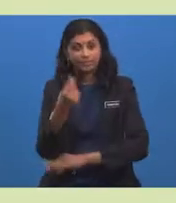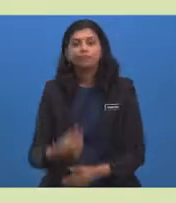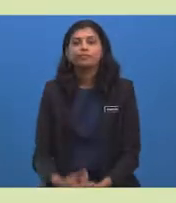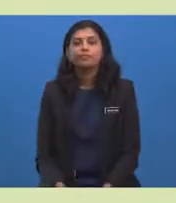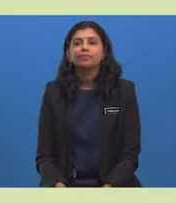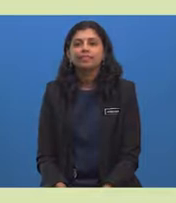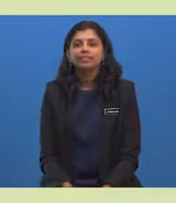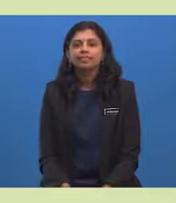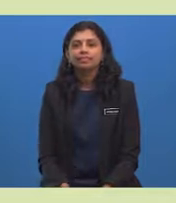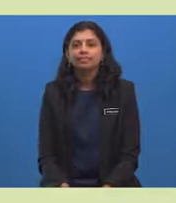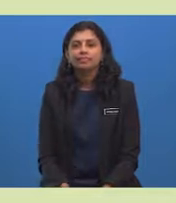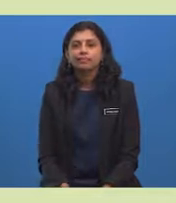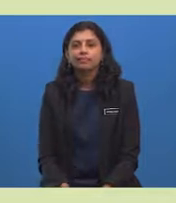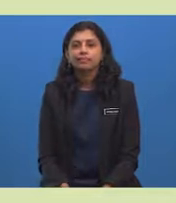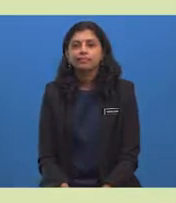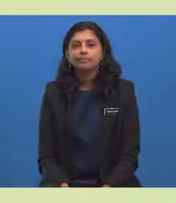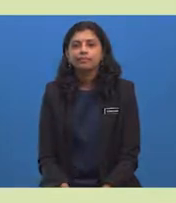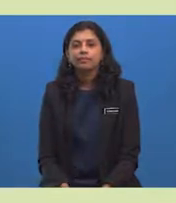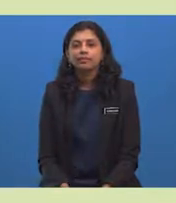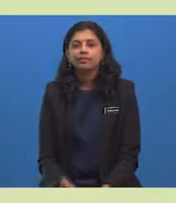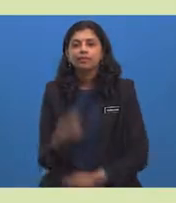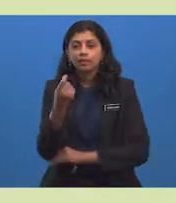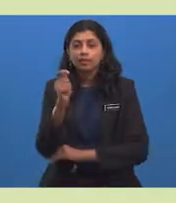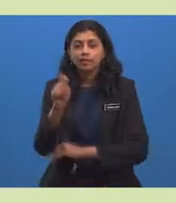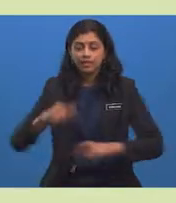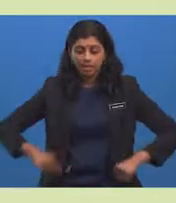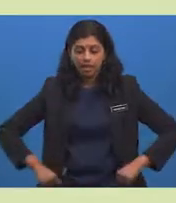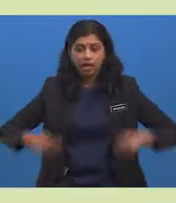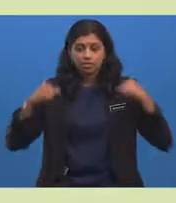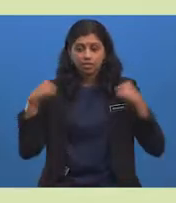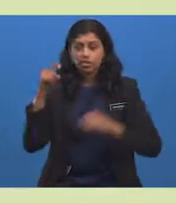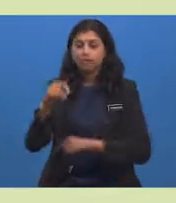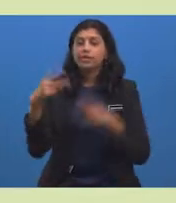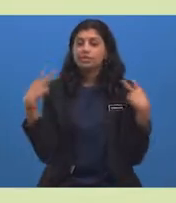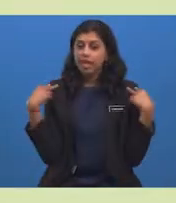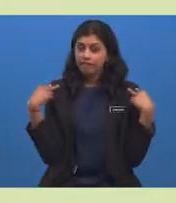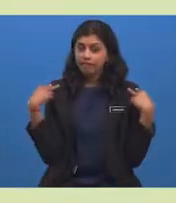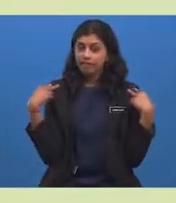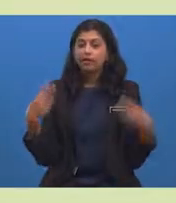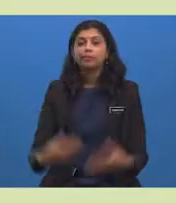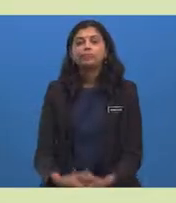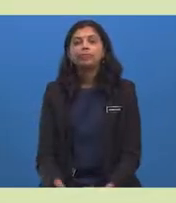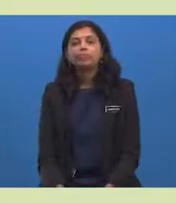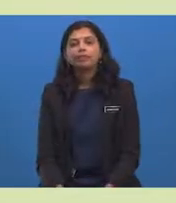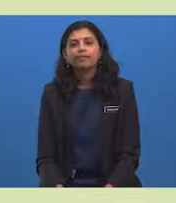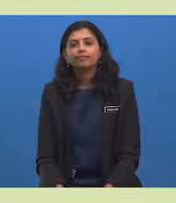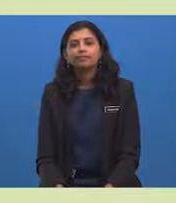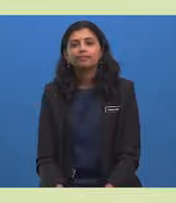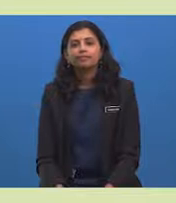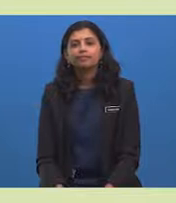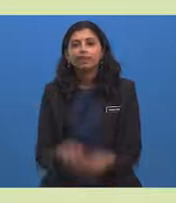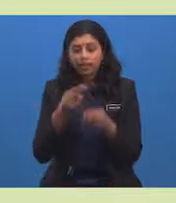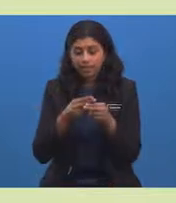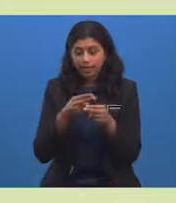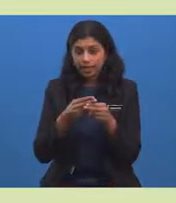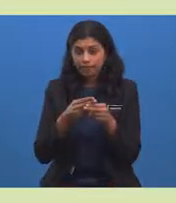The address you are writing should consist of Name